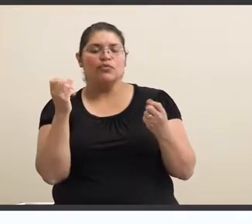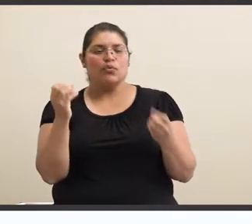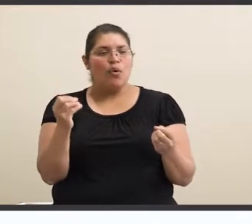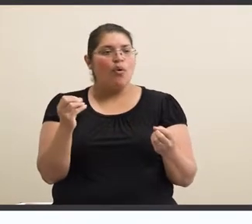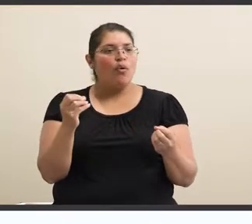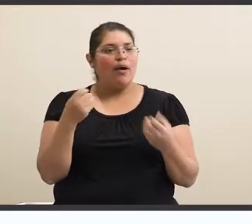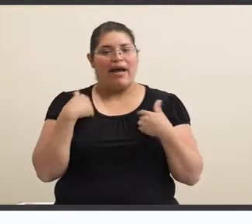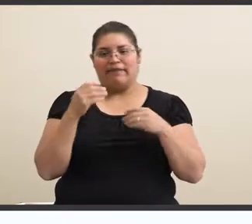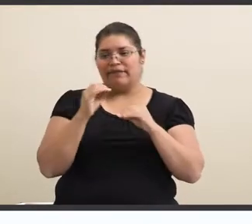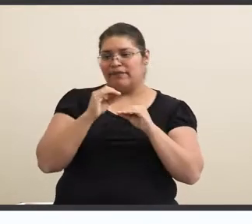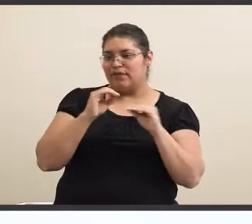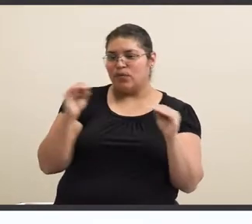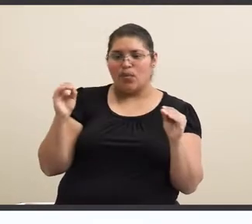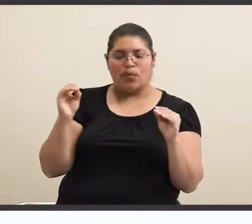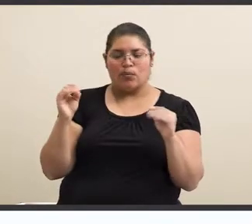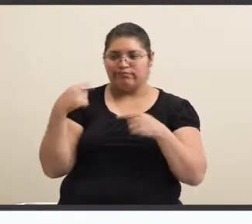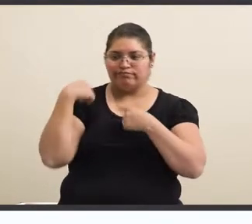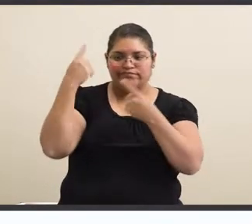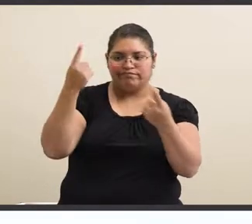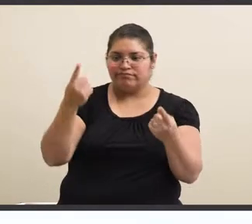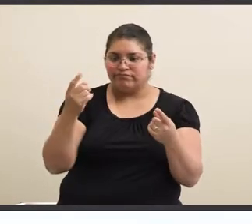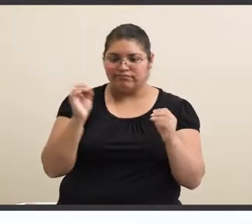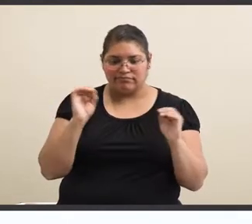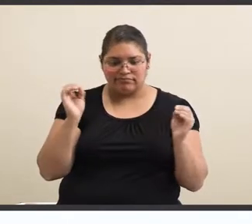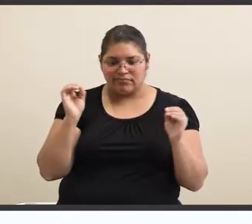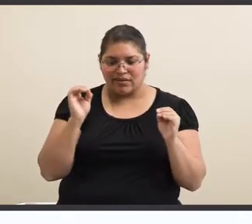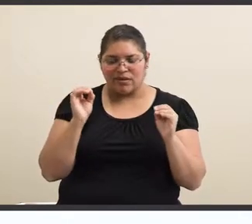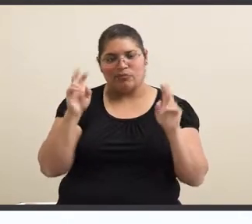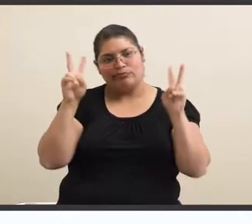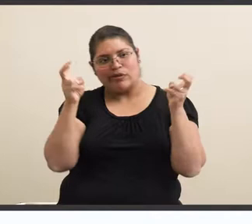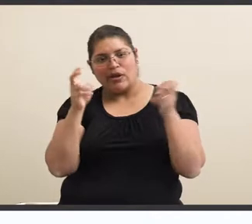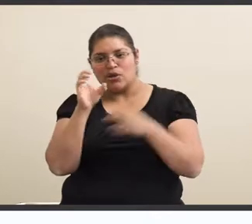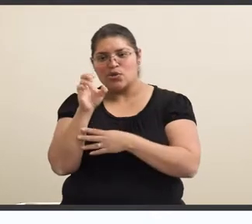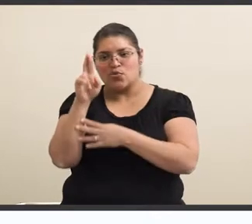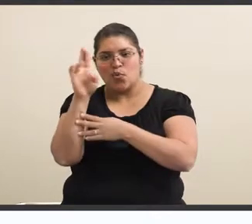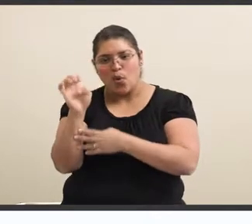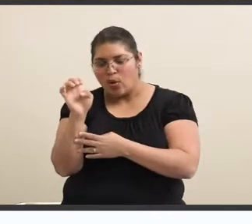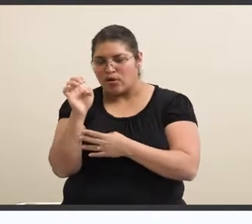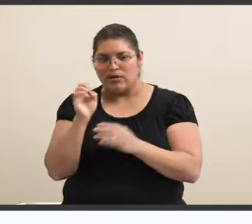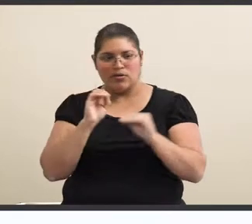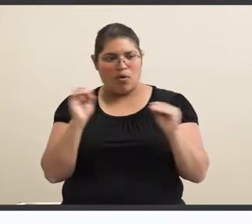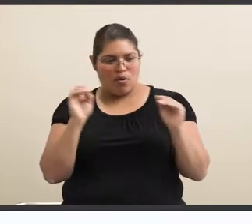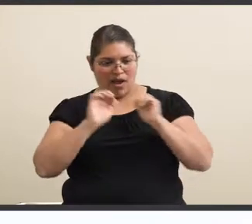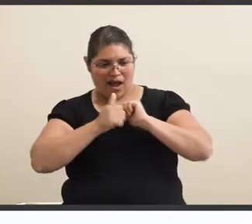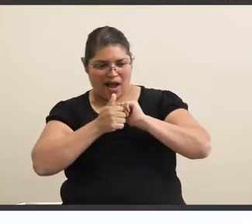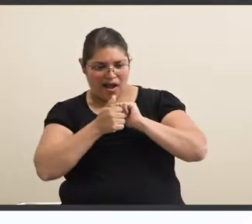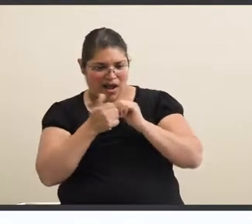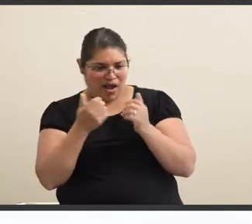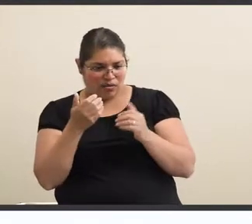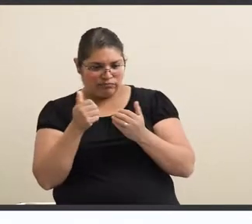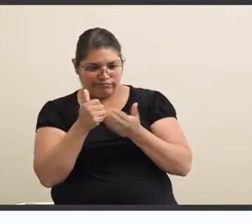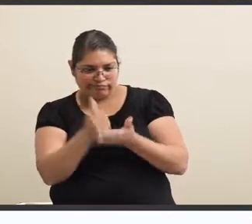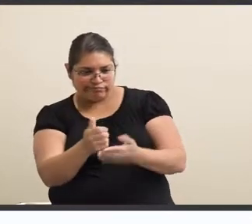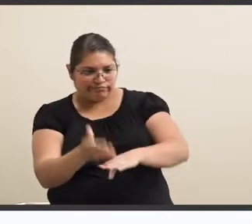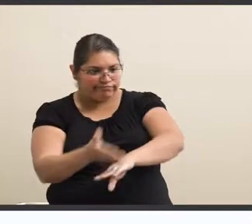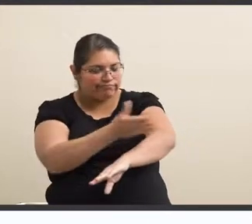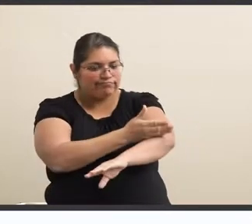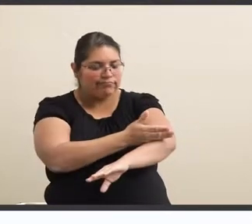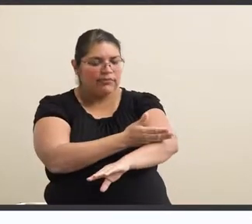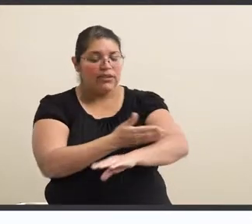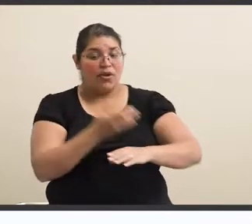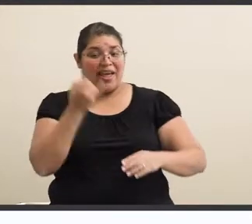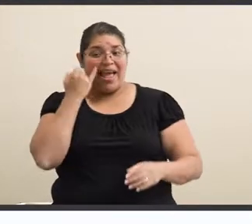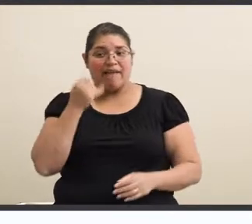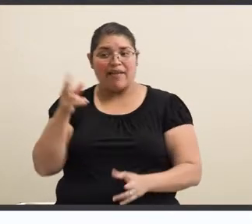have not been any cures or ways to really kind of improve it. So